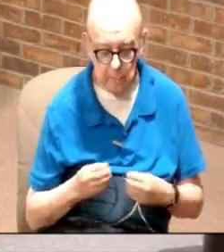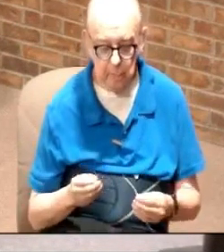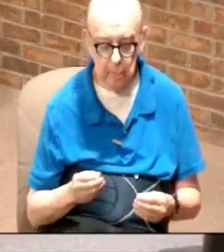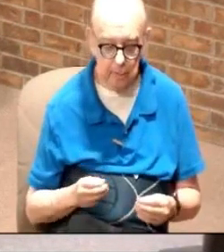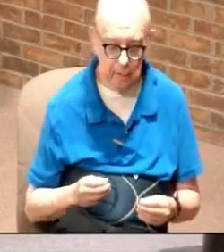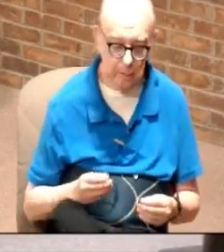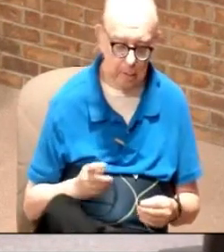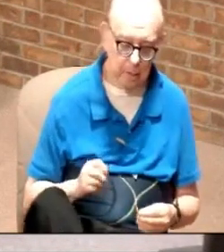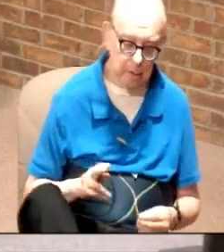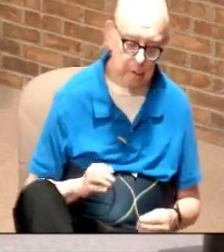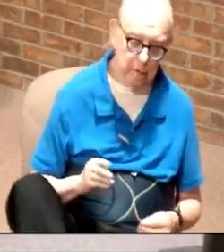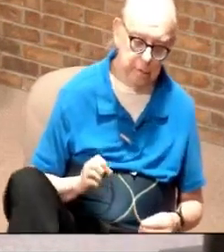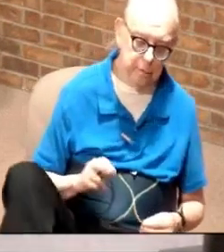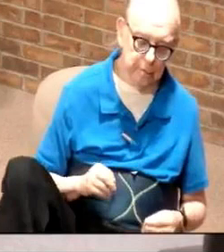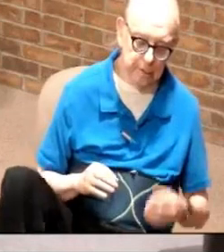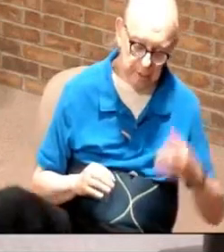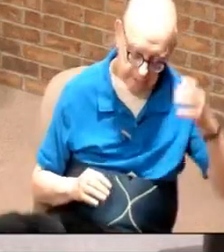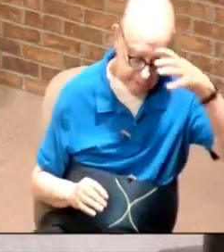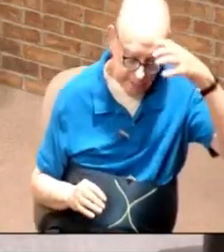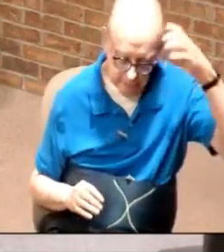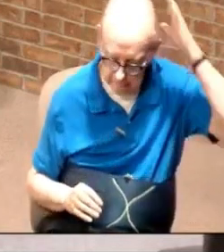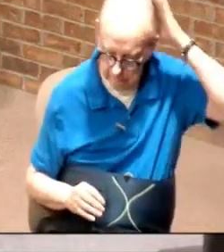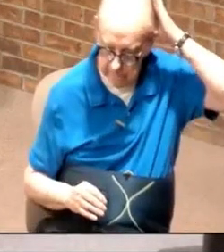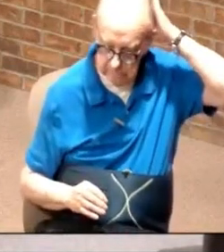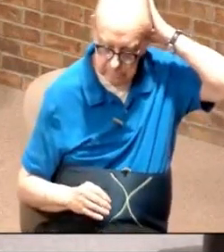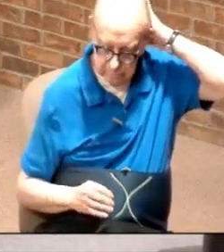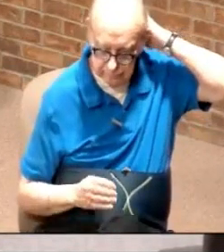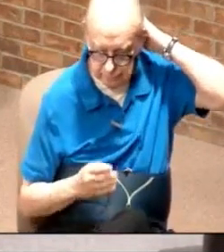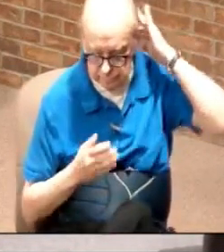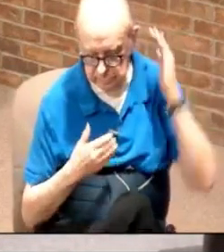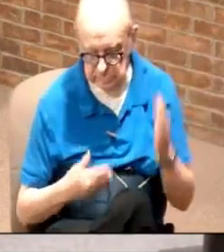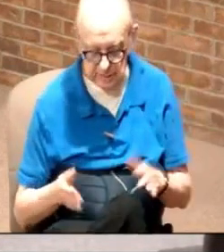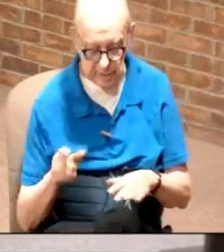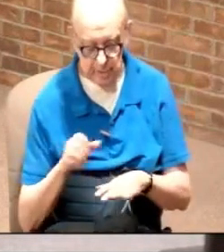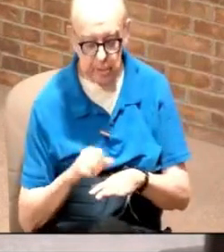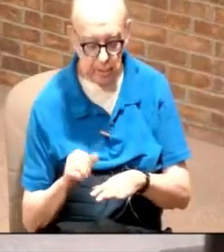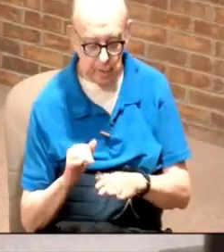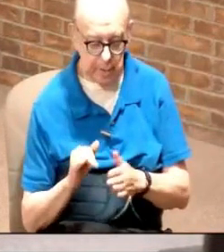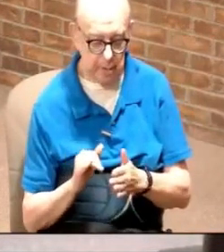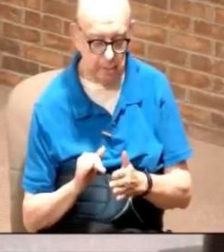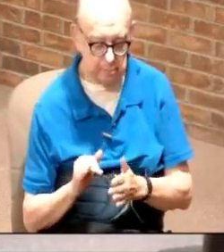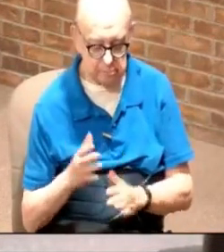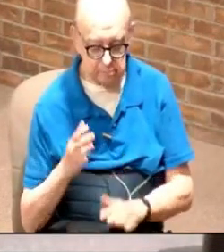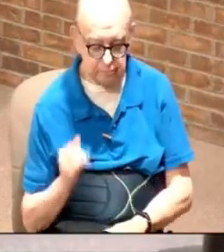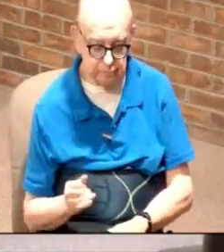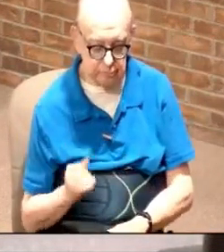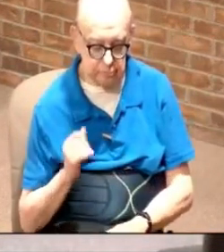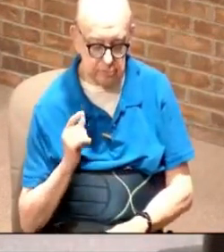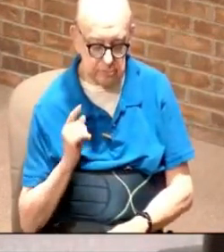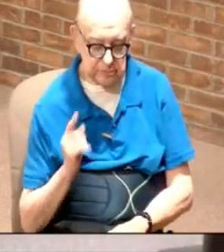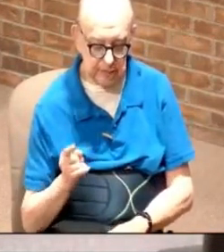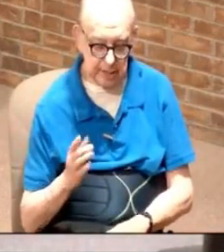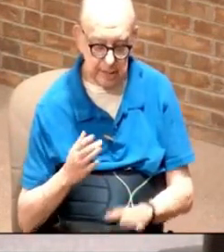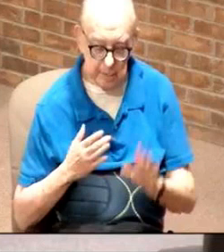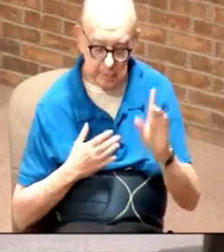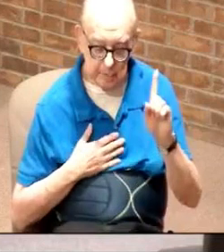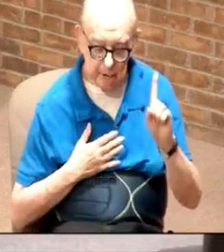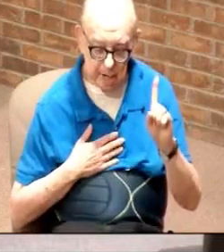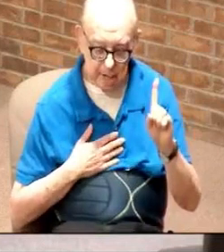a turban on his head and let's anoint him because he is my child